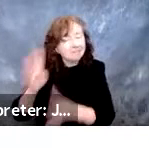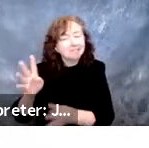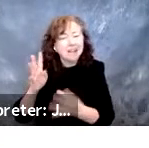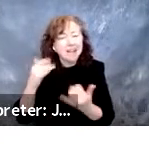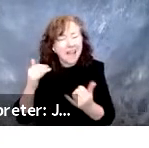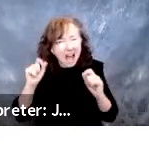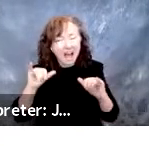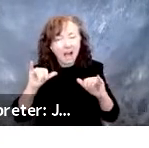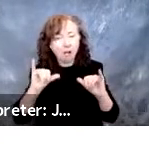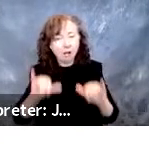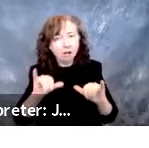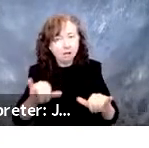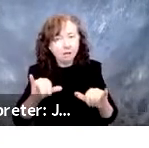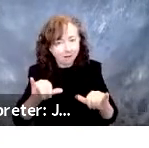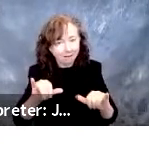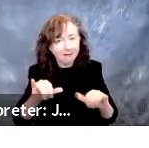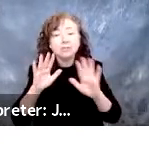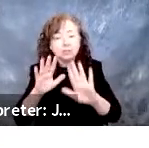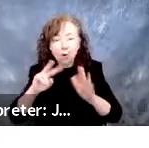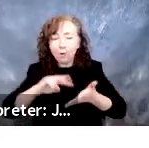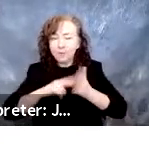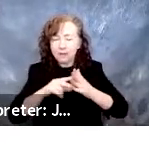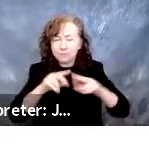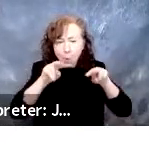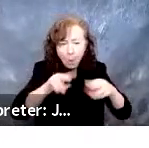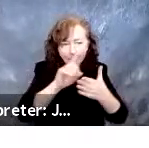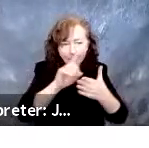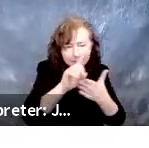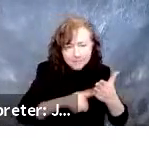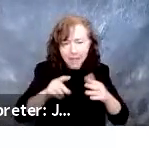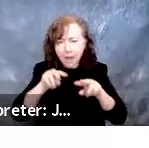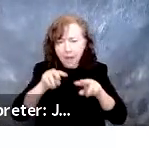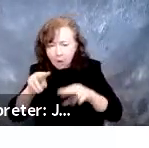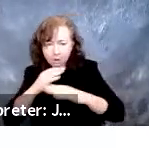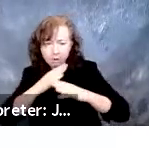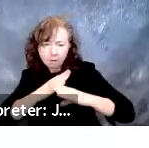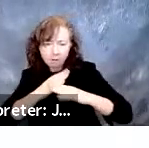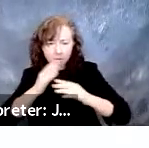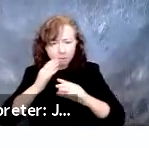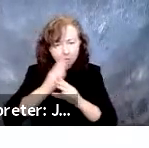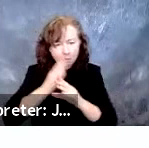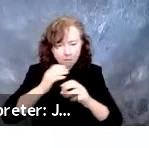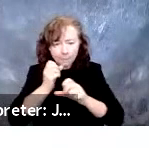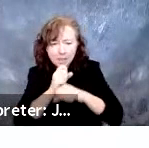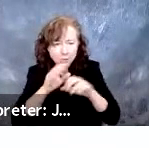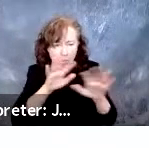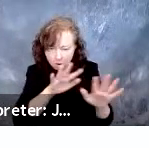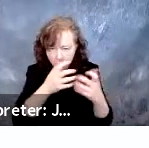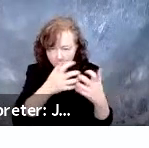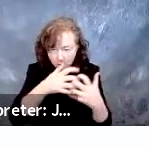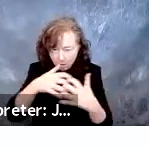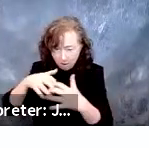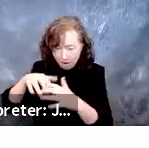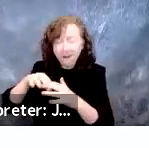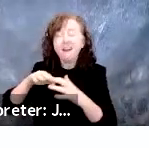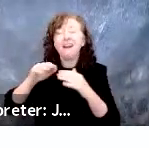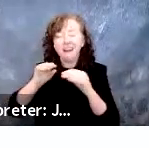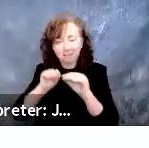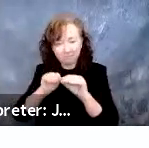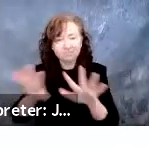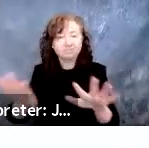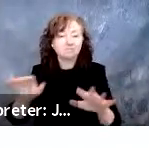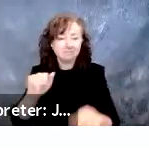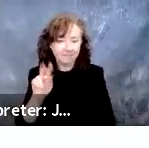contemplate and challenges to be solved before the transportation revolution becomes reality, including